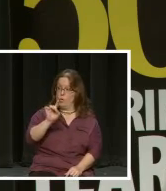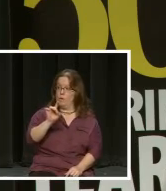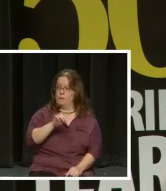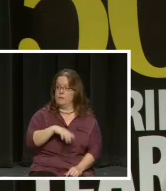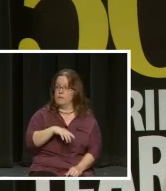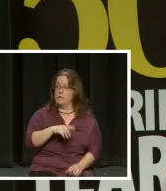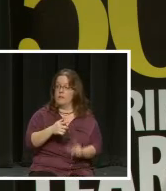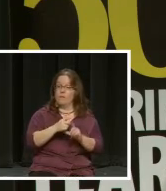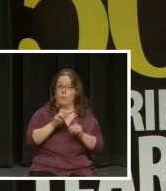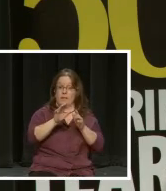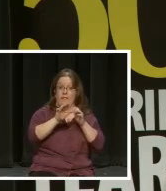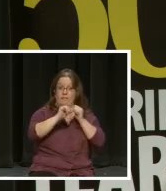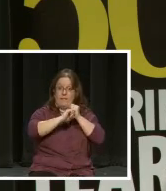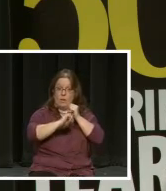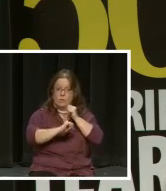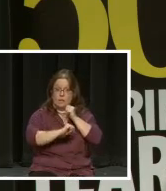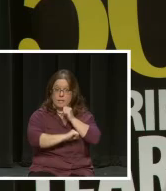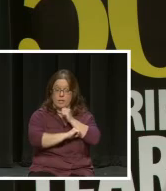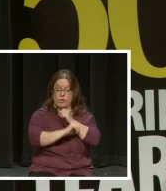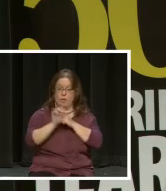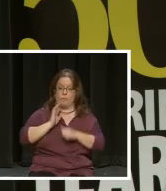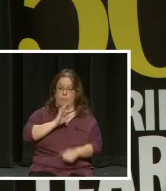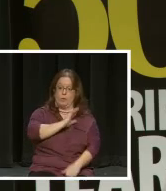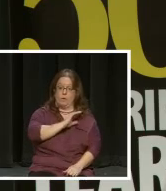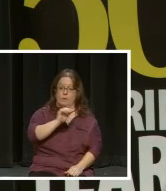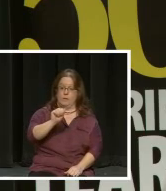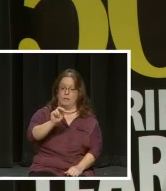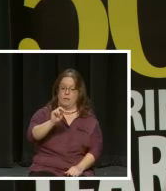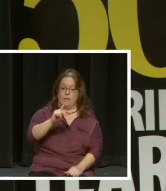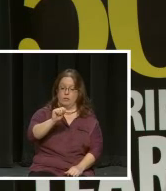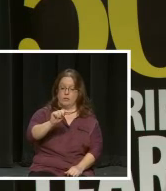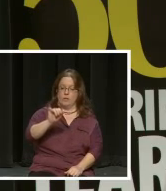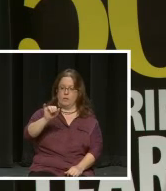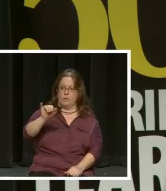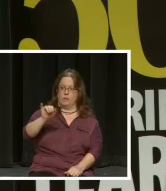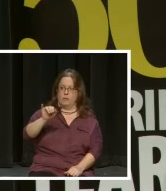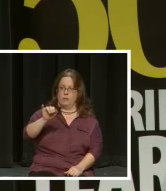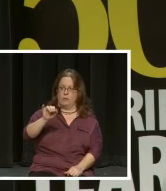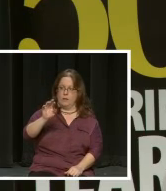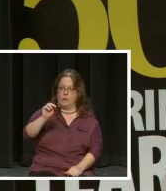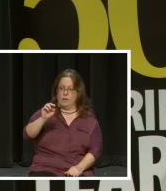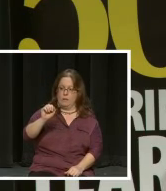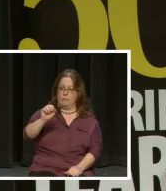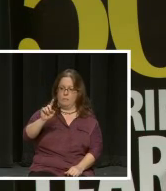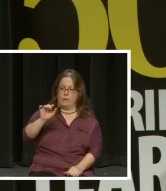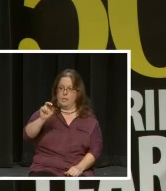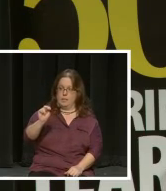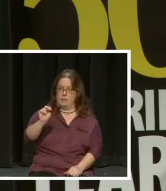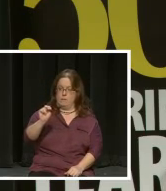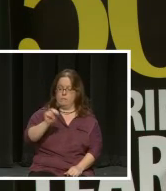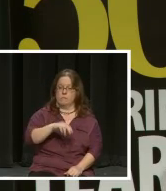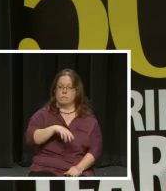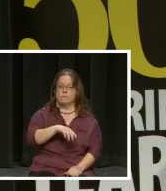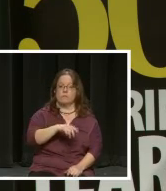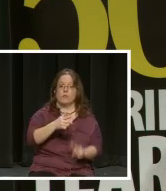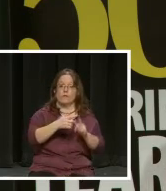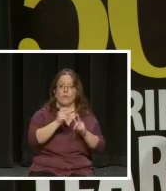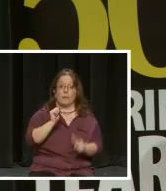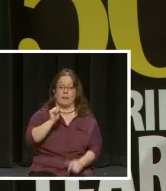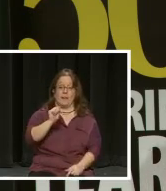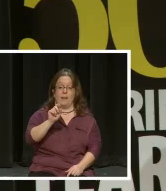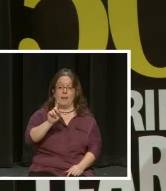From the Foundation Board, Angela Ewell Madison. I don't know if Angela is here today. From the